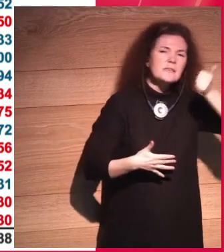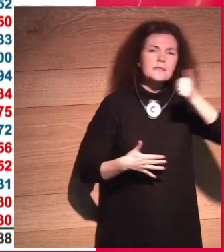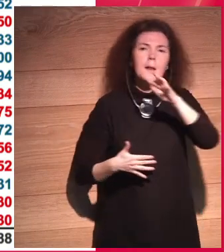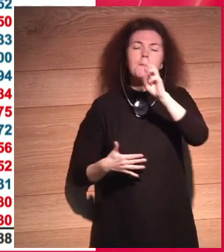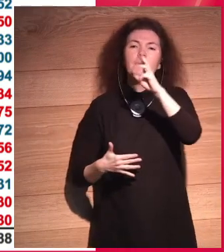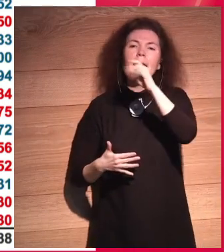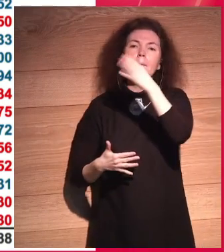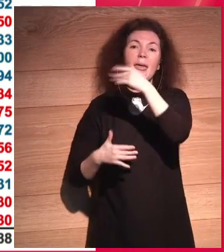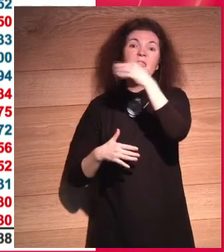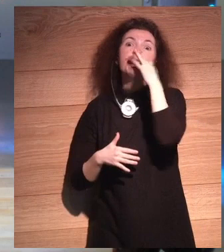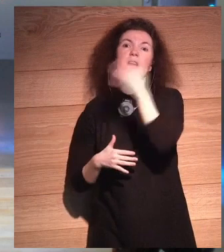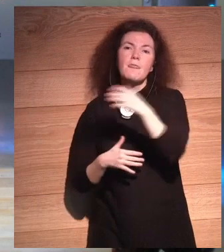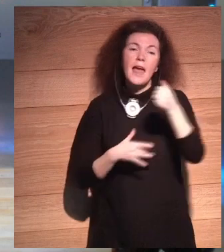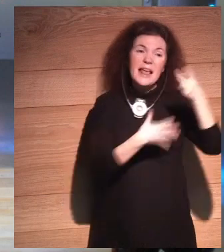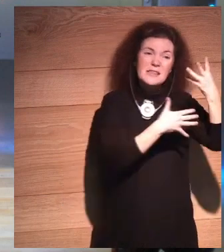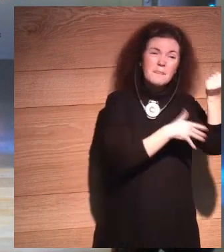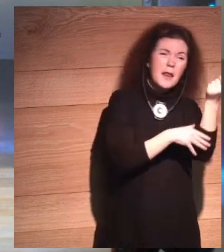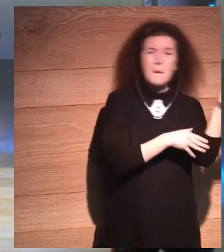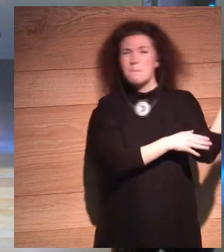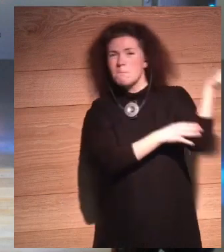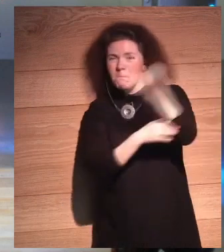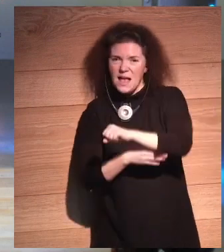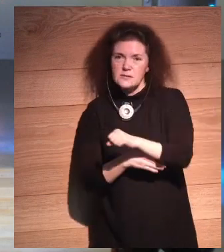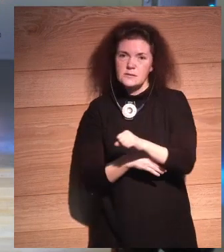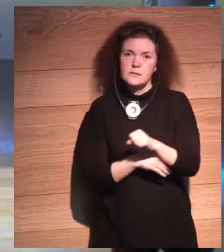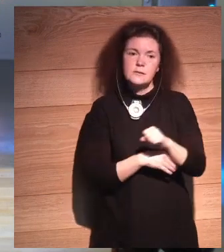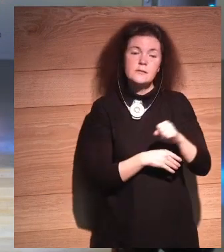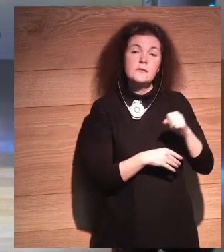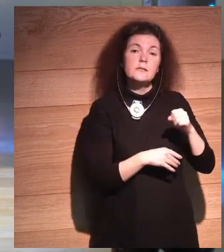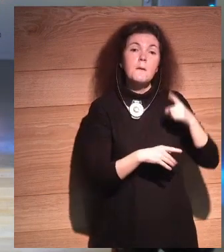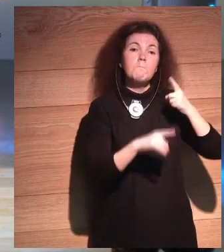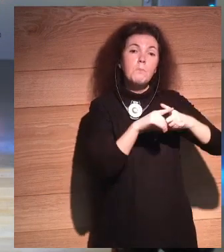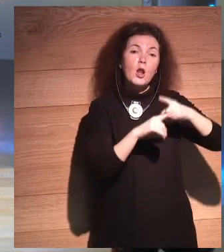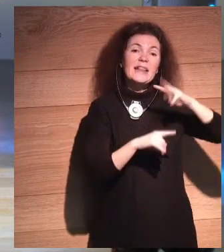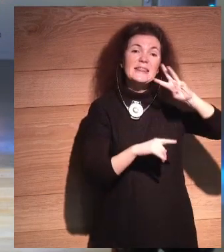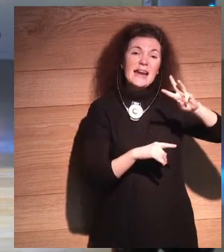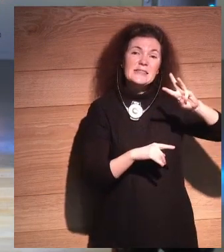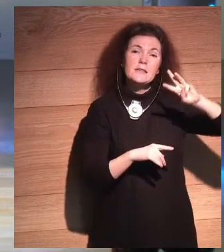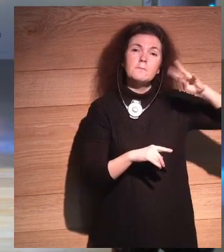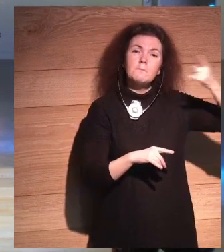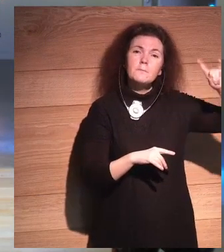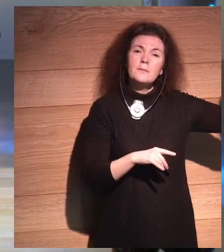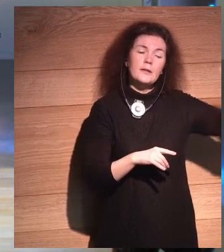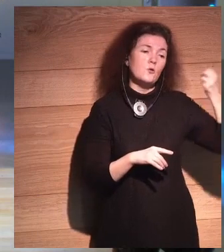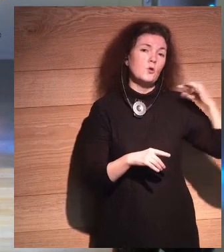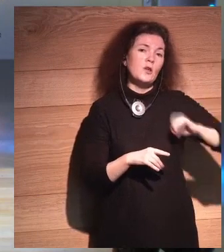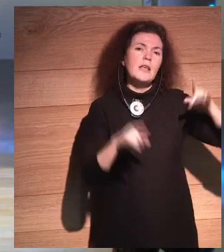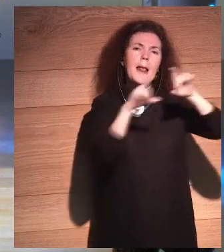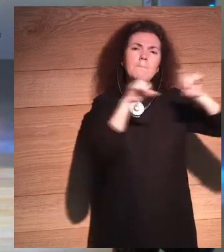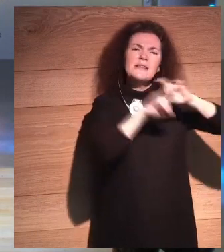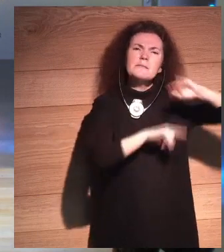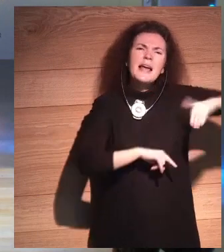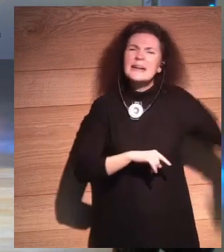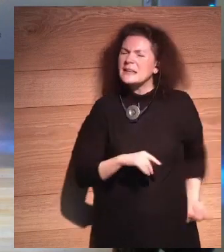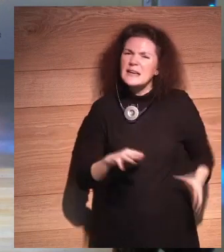They have tripled in value in four years. They're the richest companies in the world. They pay the least taxes. They're the least organized about